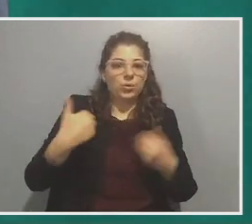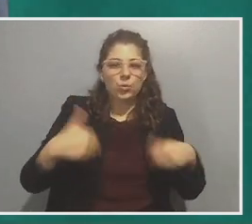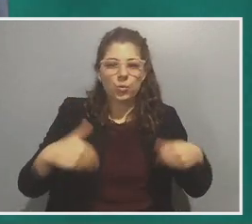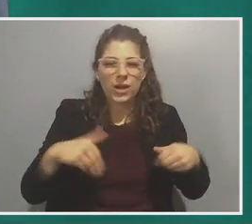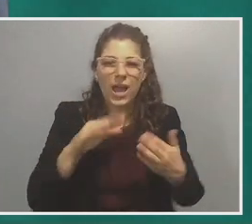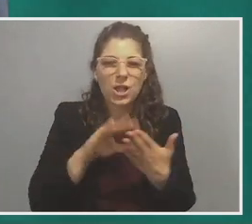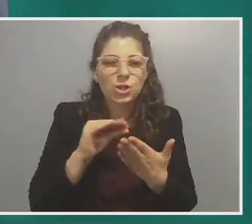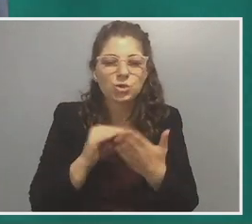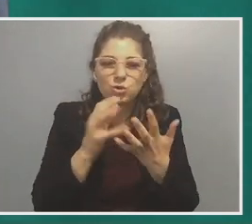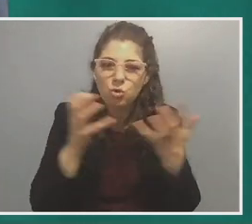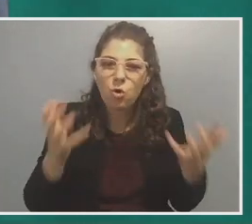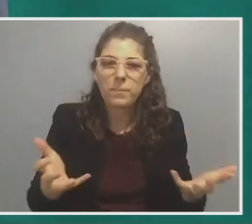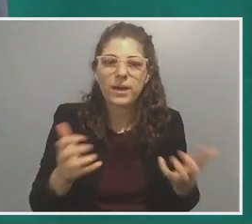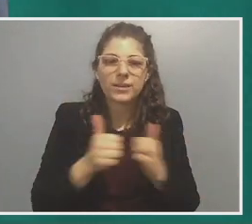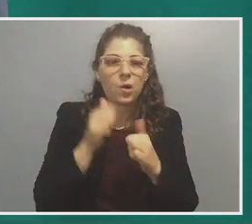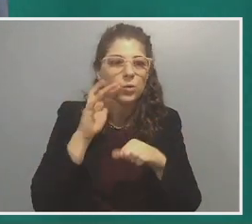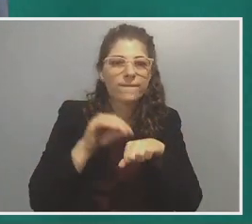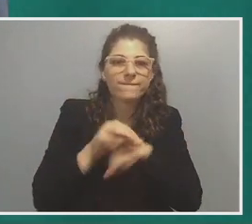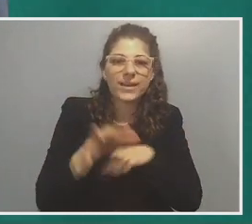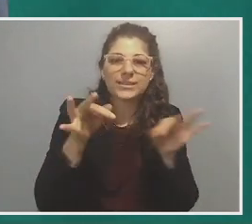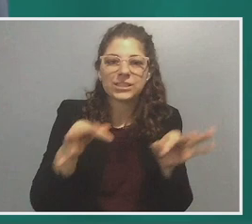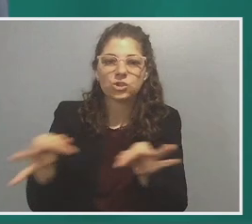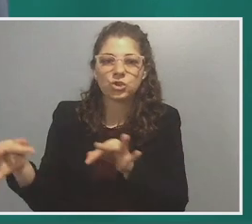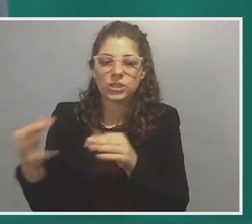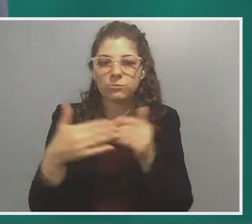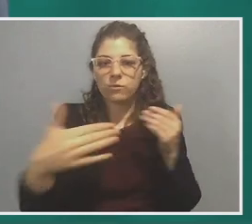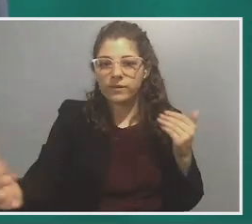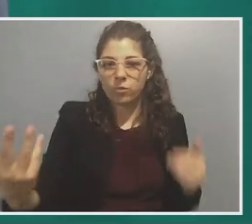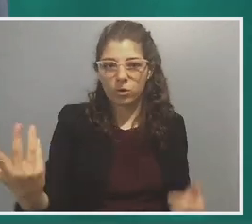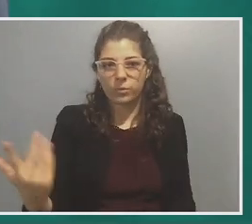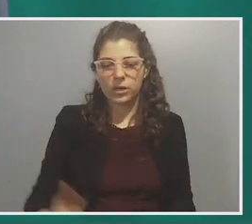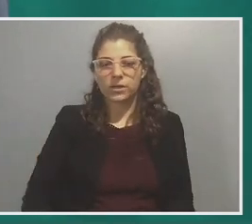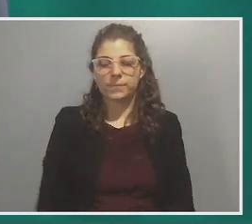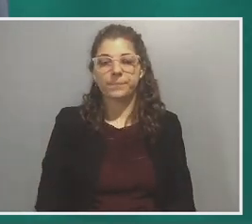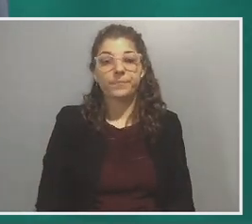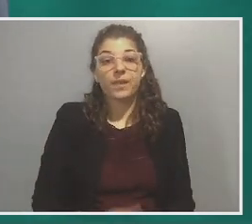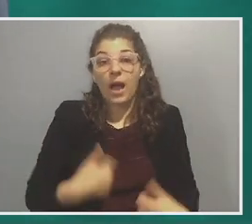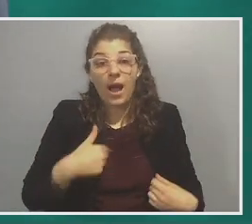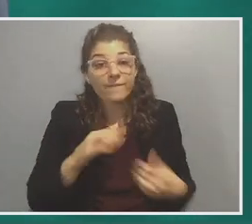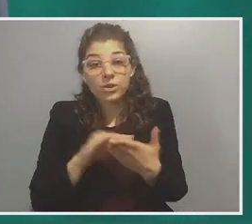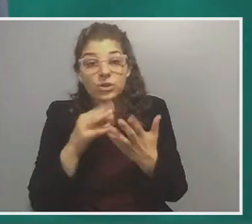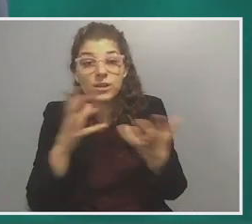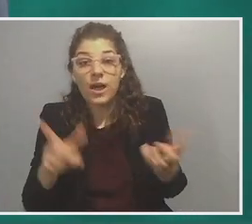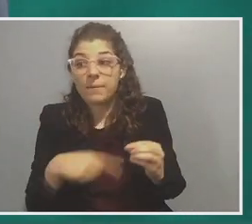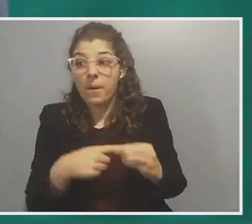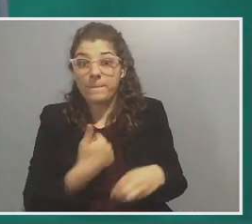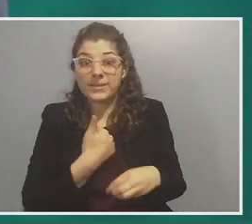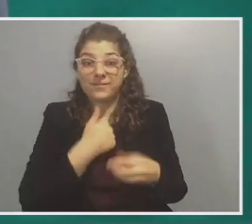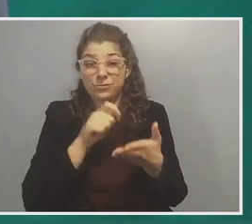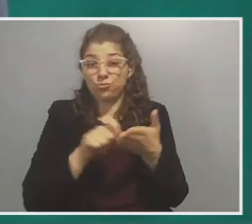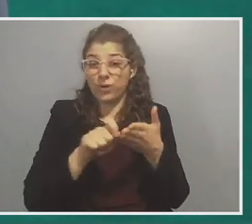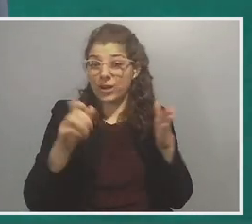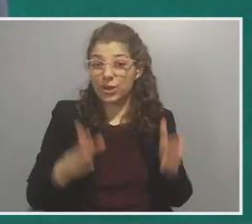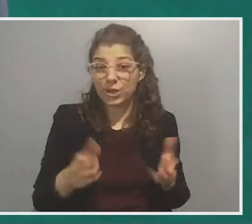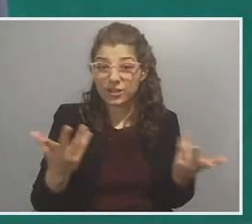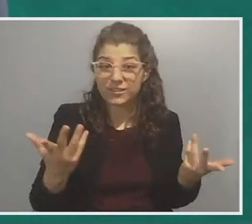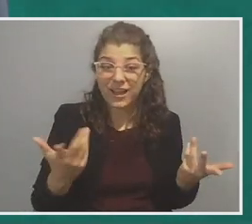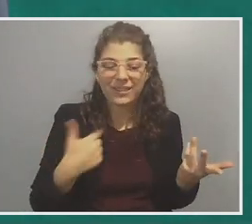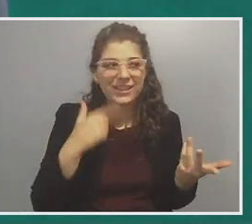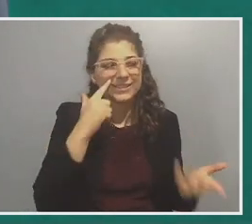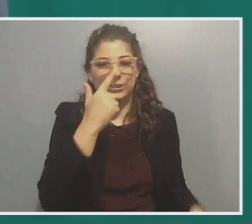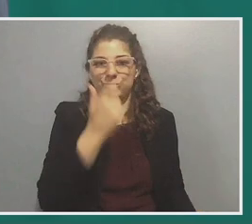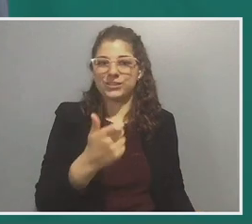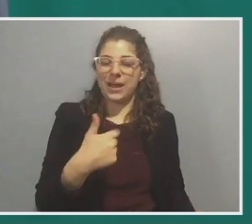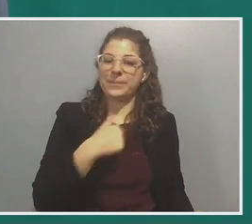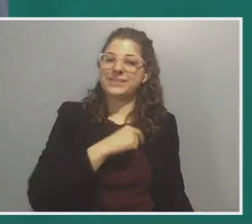it will affect the decisions I make moving forward. I mean, I've, I've a lot about myself as a writer. Um, I think, you know, it's interesting. I'm a staff